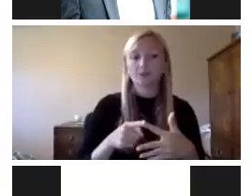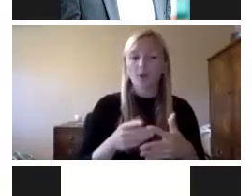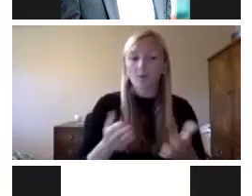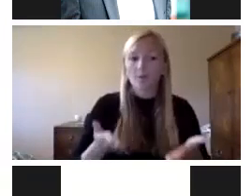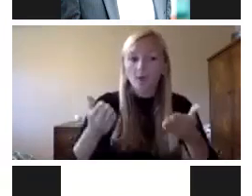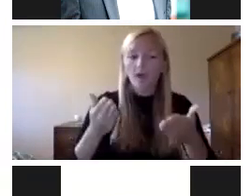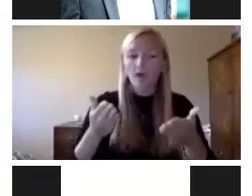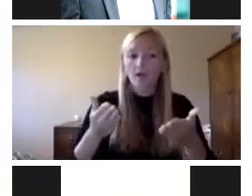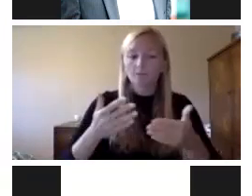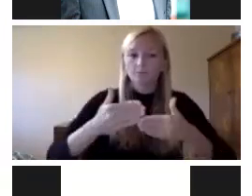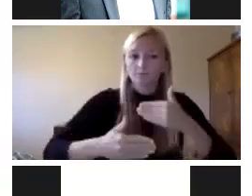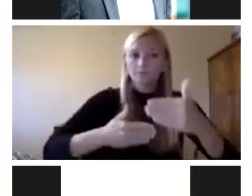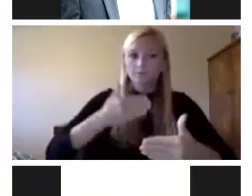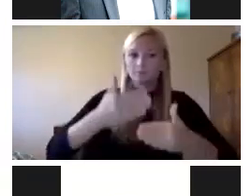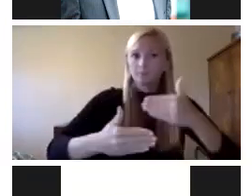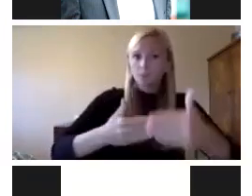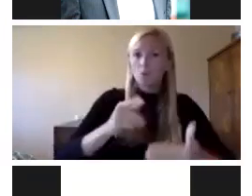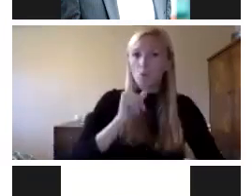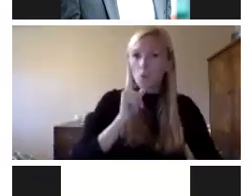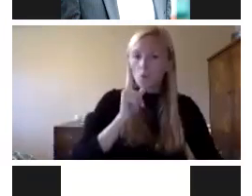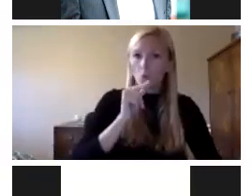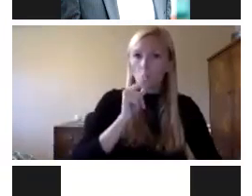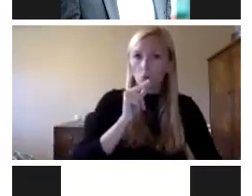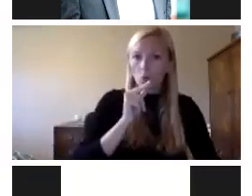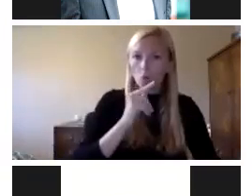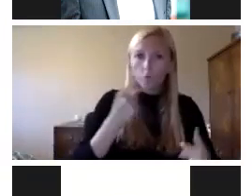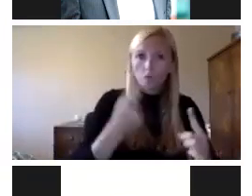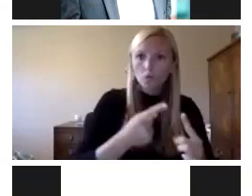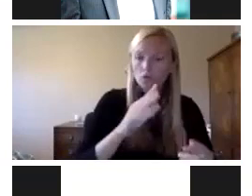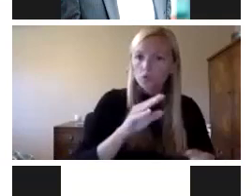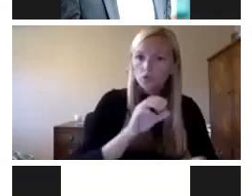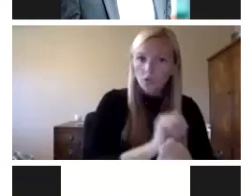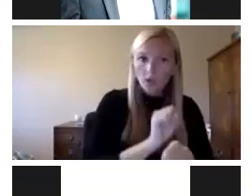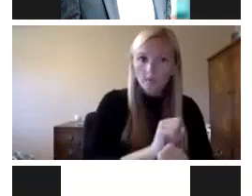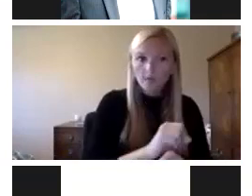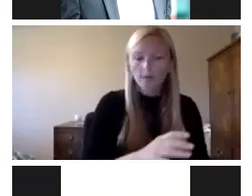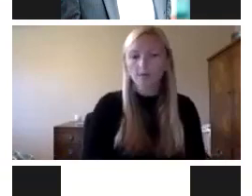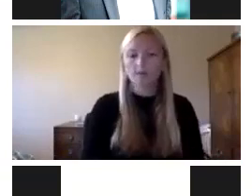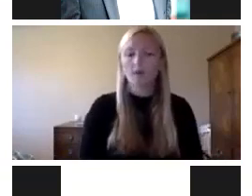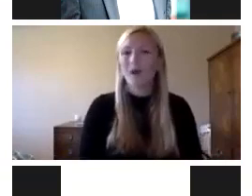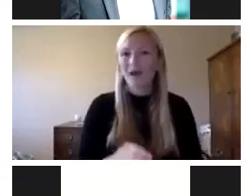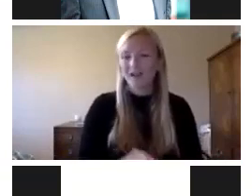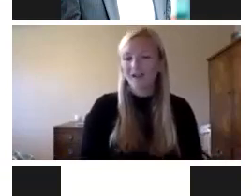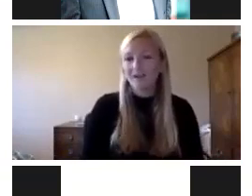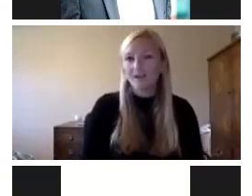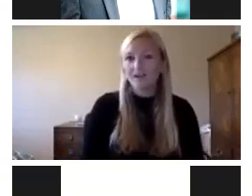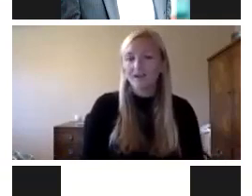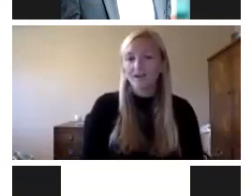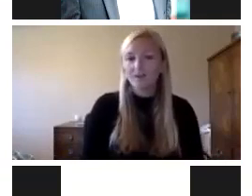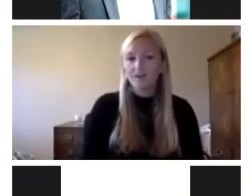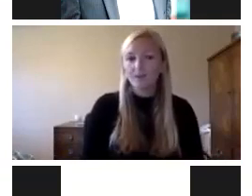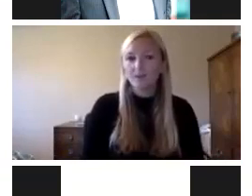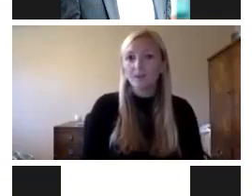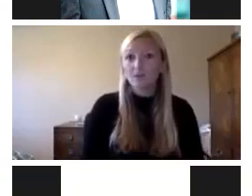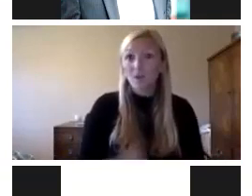predefined assumptions of who will do what, when, where, how. And I always say, please make this three deep. And the reason that I do that is because having lived